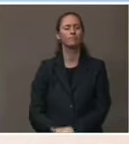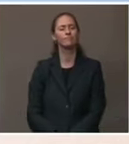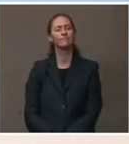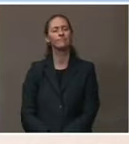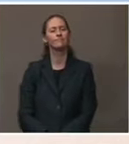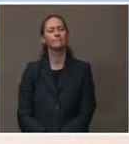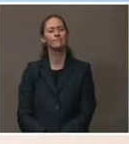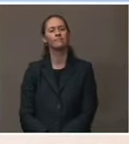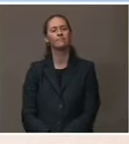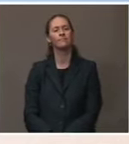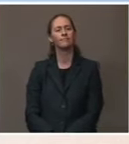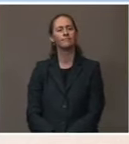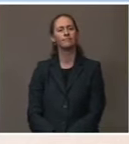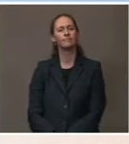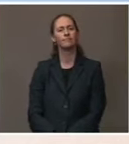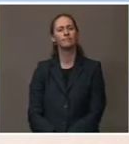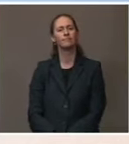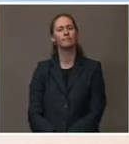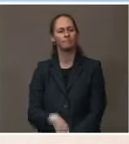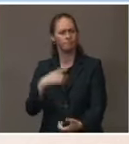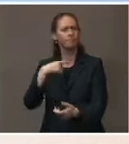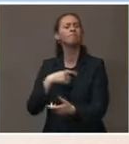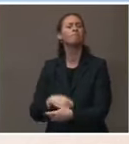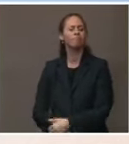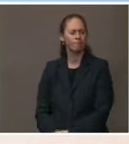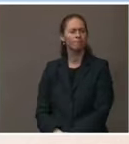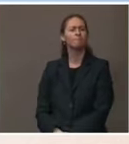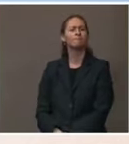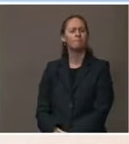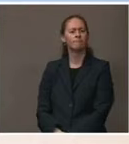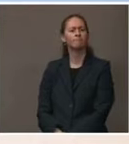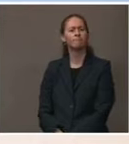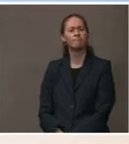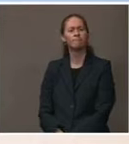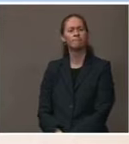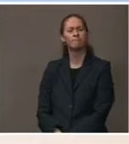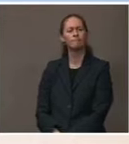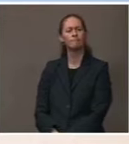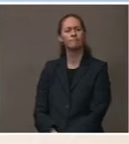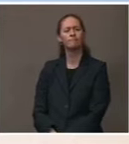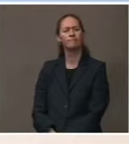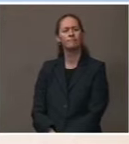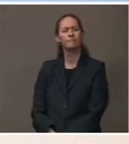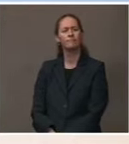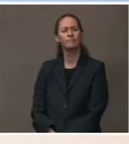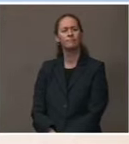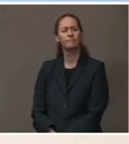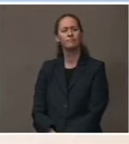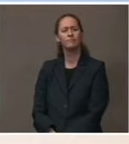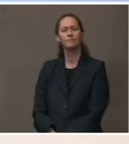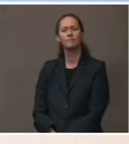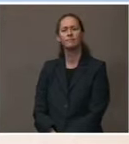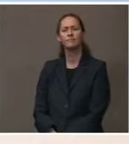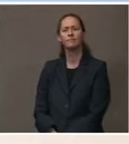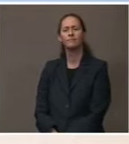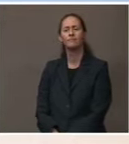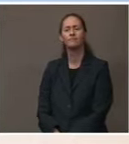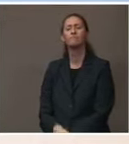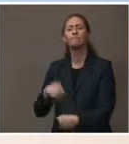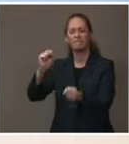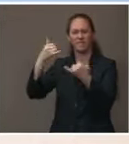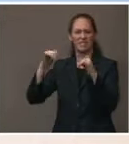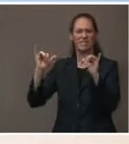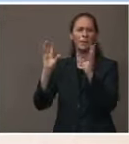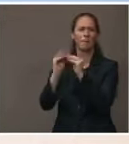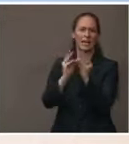So there was the meeting earlier today, can you give us a little still going on? As far as I know, when I came out here, yes. And are